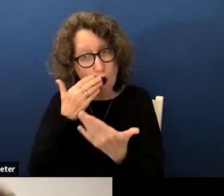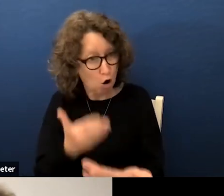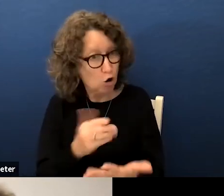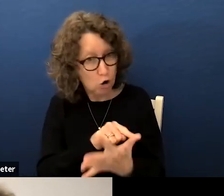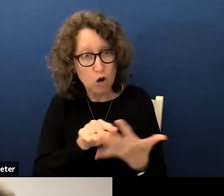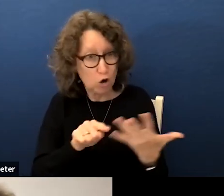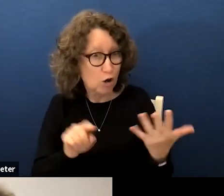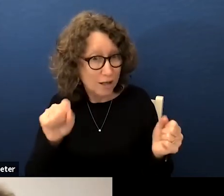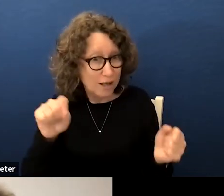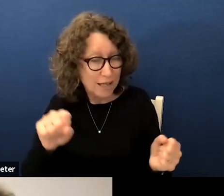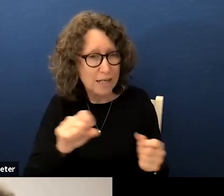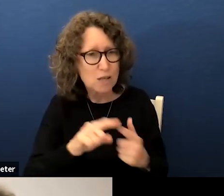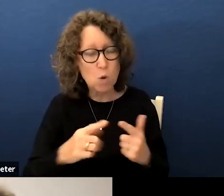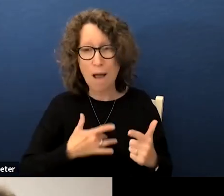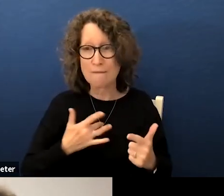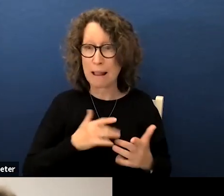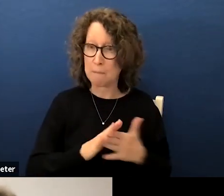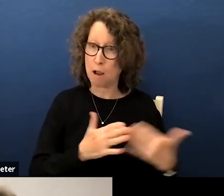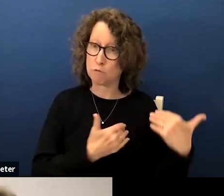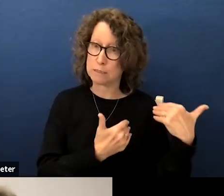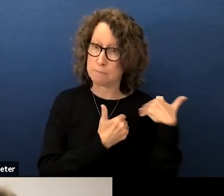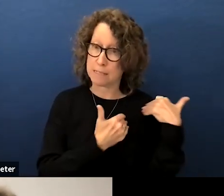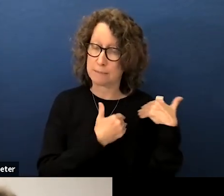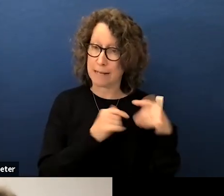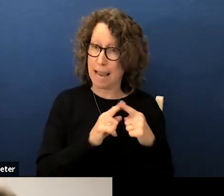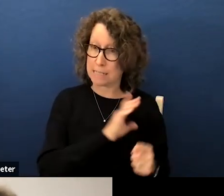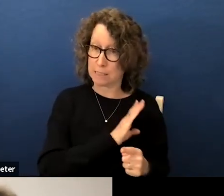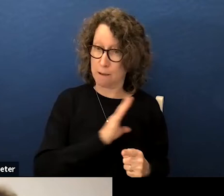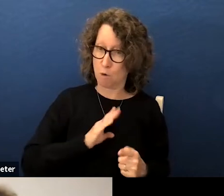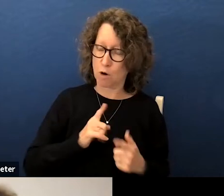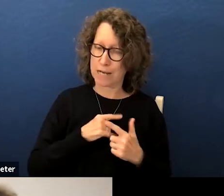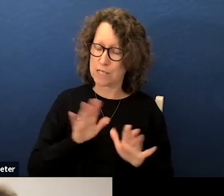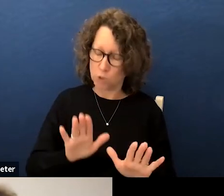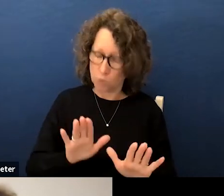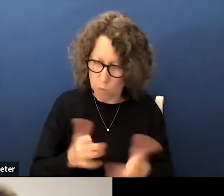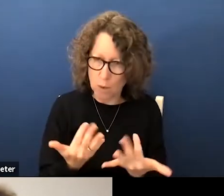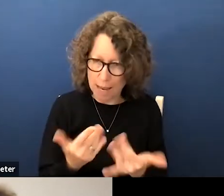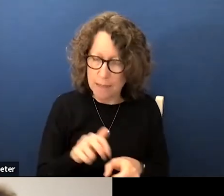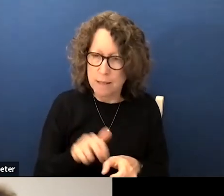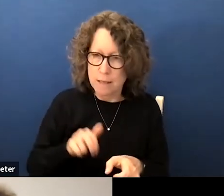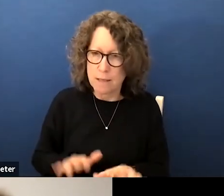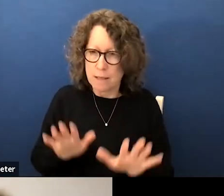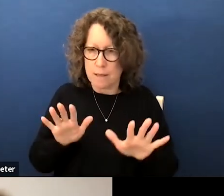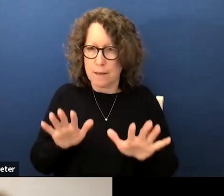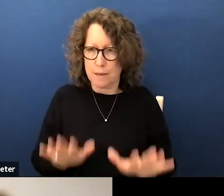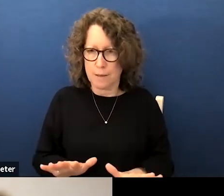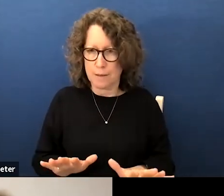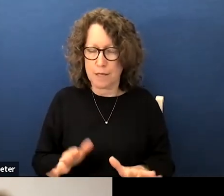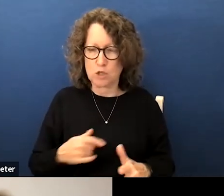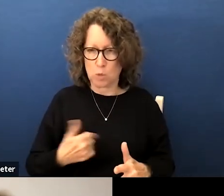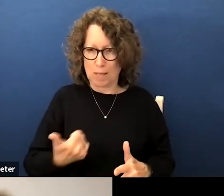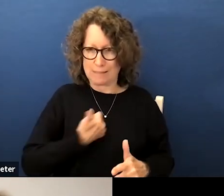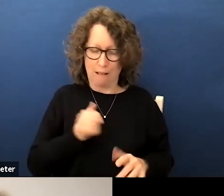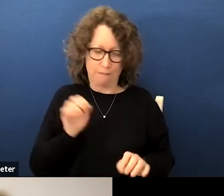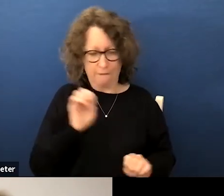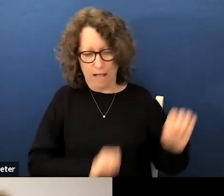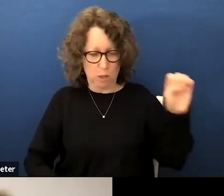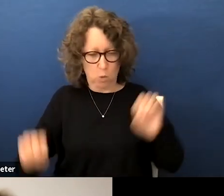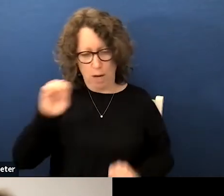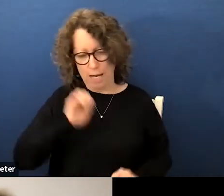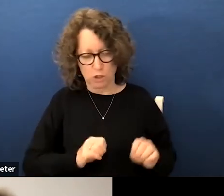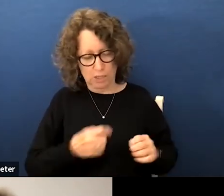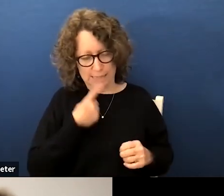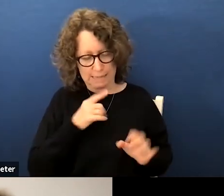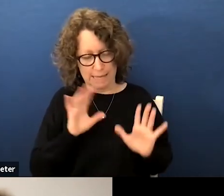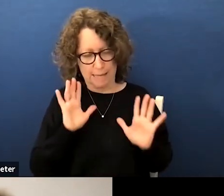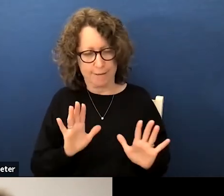so I feel my responsibility as a board is to take a step back and do a self-evaluation and